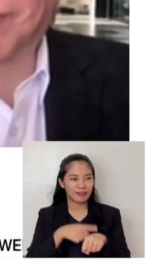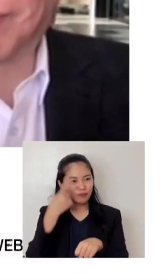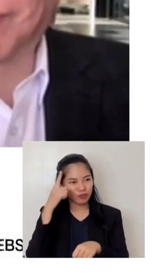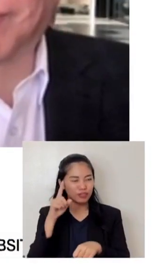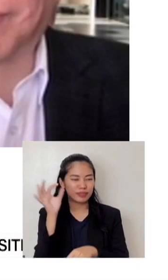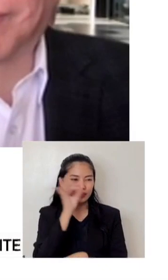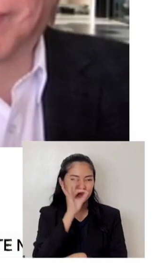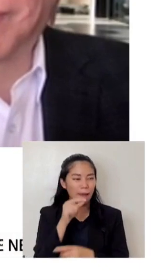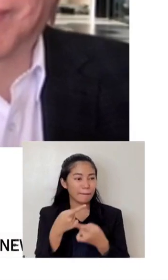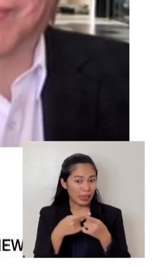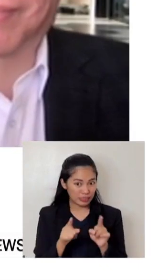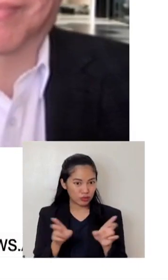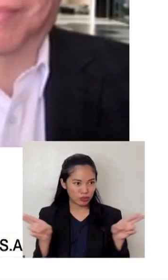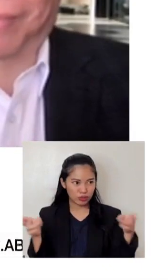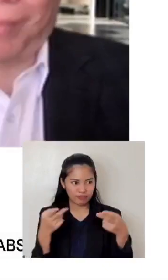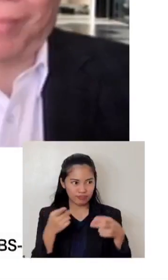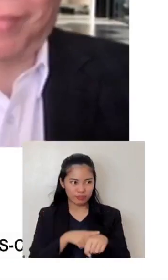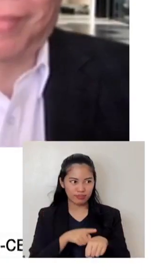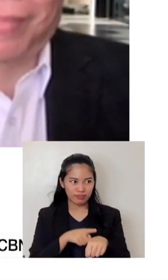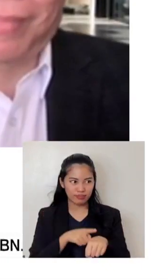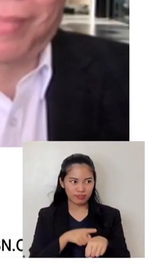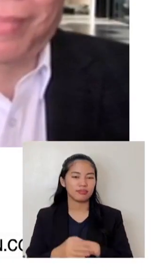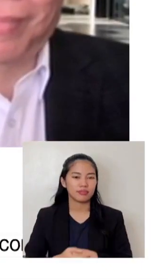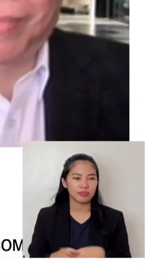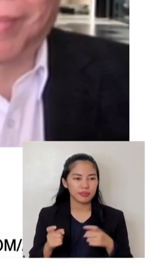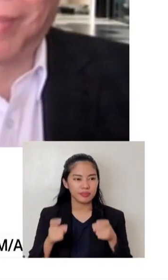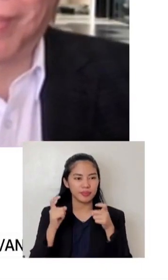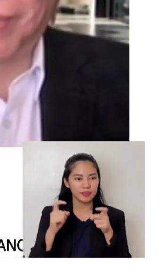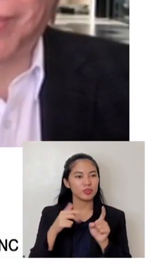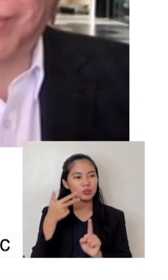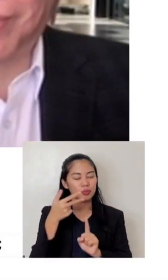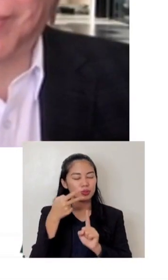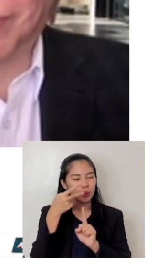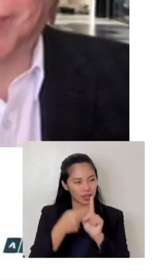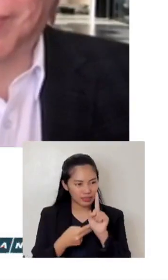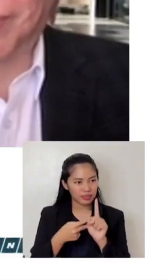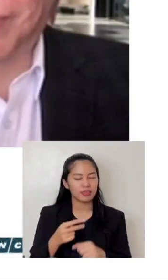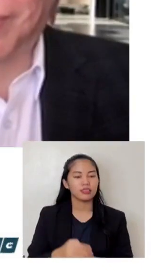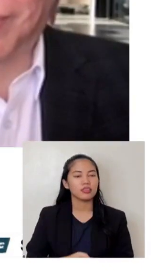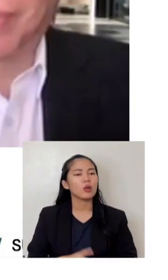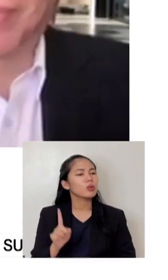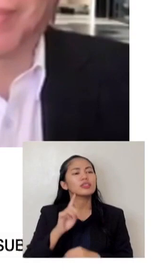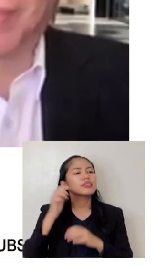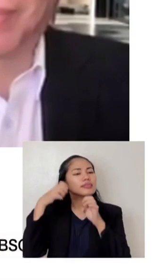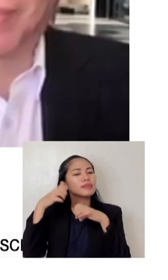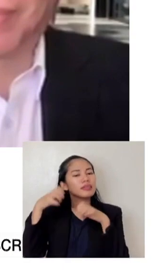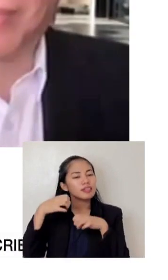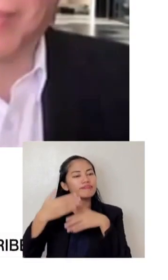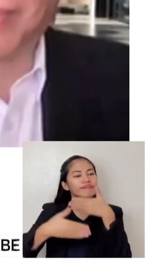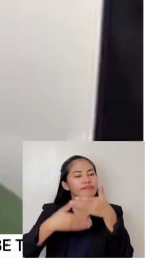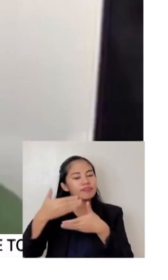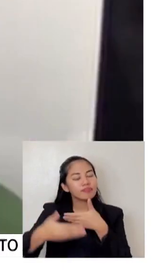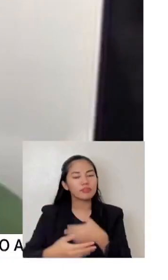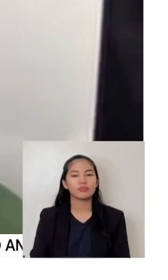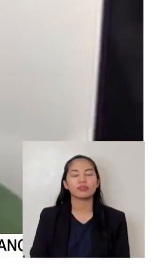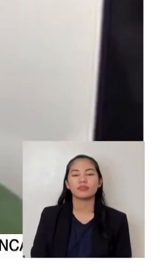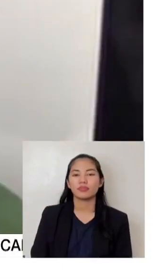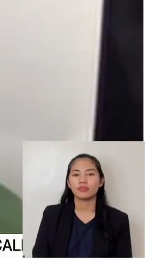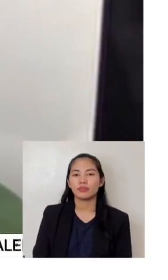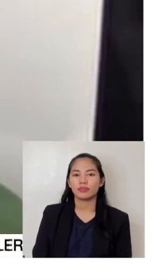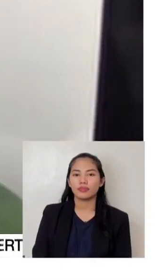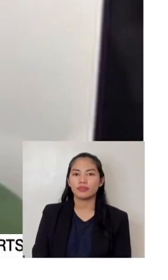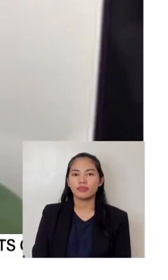a short time already for the candidates. What are your expectations in the coming weeks? I think the